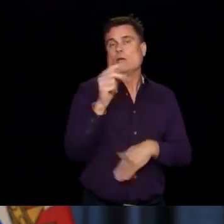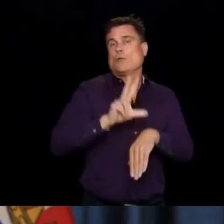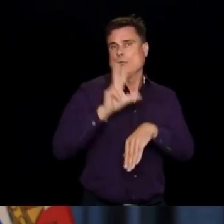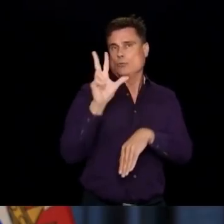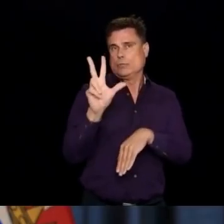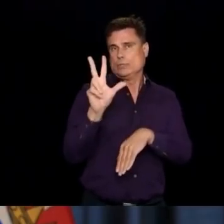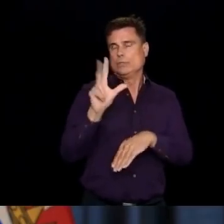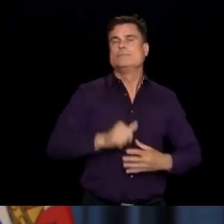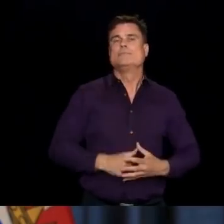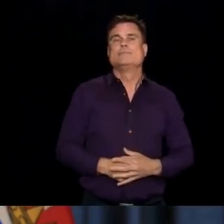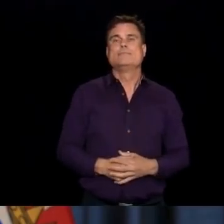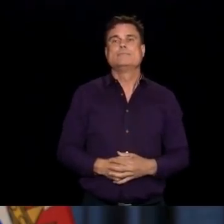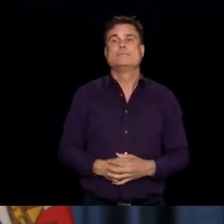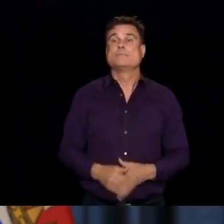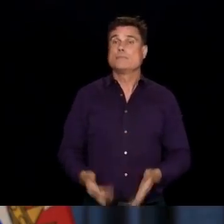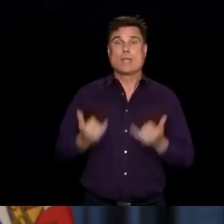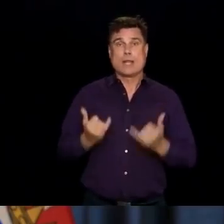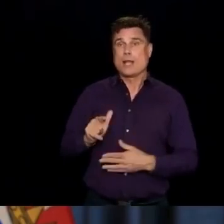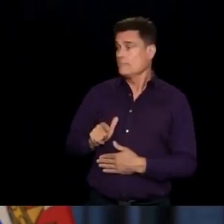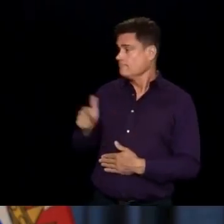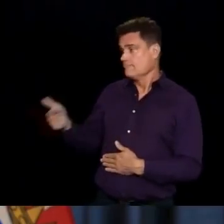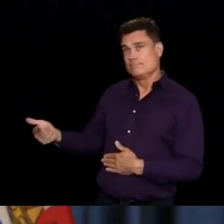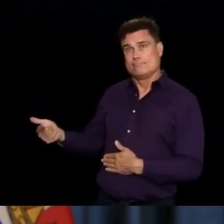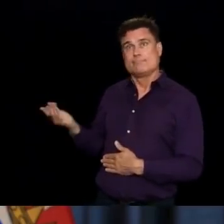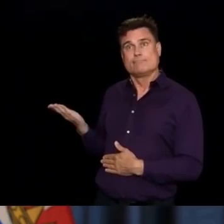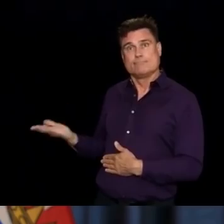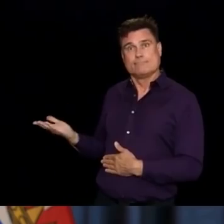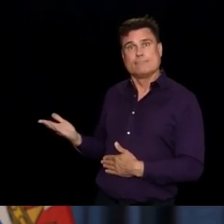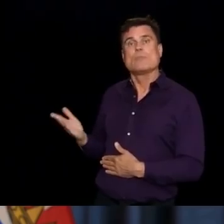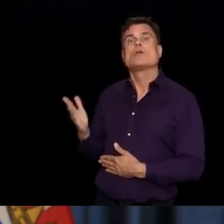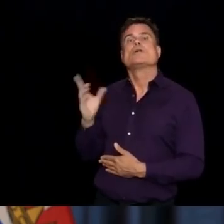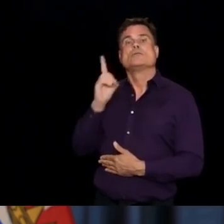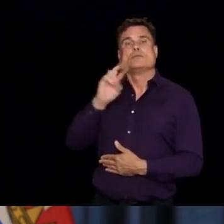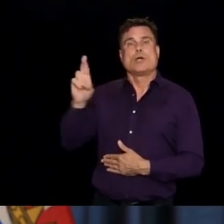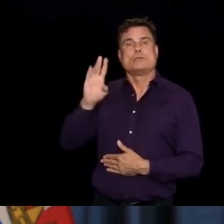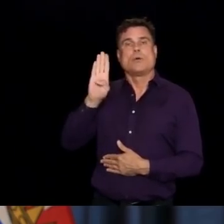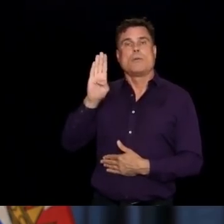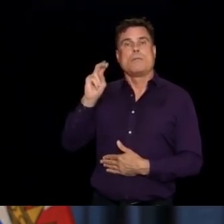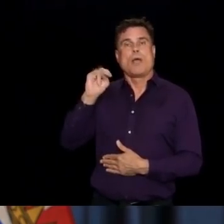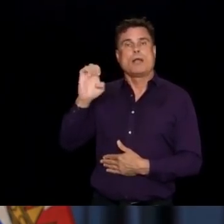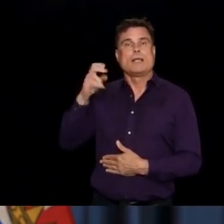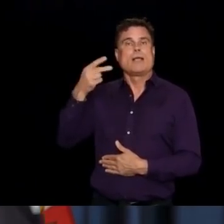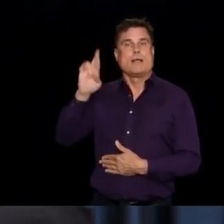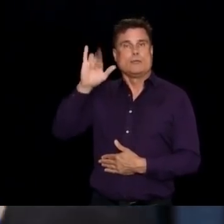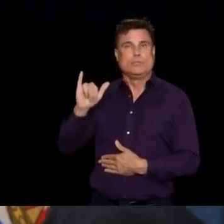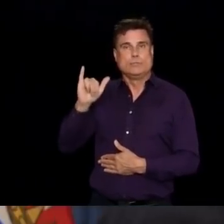as well. So that's the update over the next week. And with that, I'm honoured to introduce Dr. Bonnie Henry.